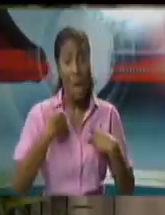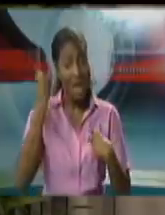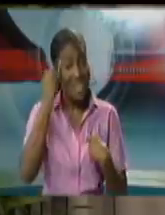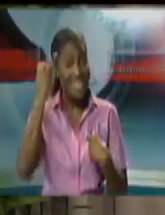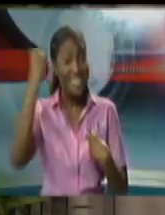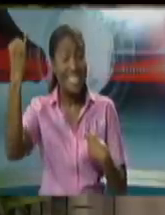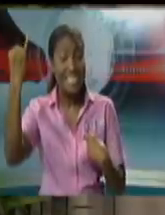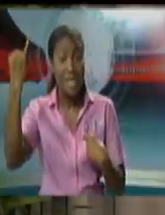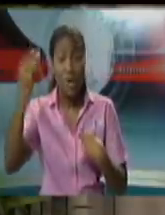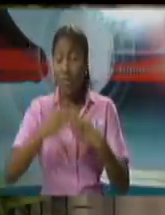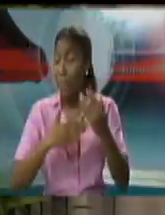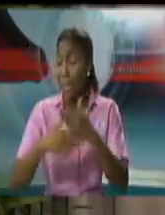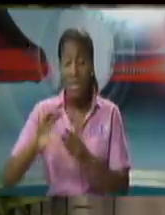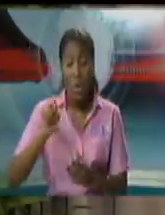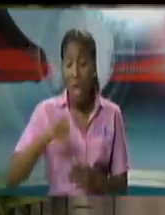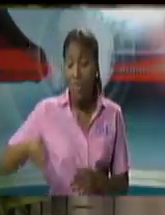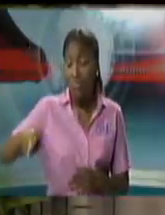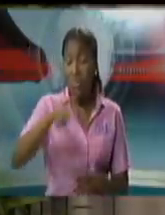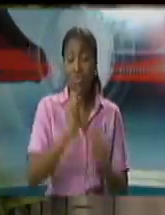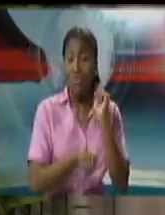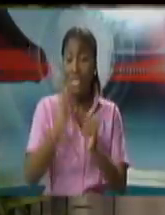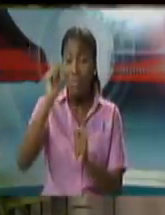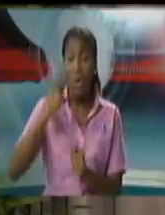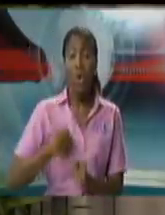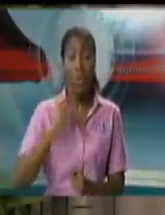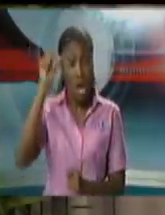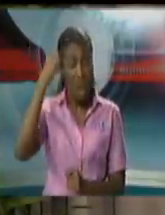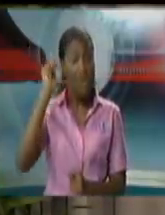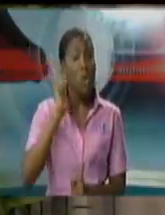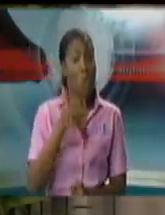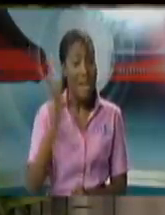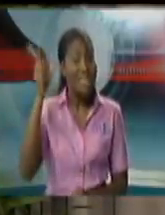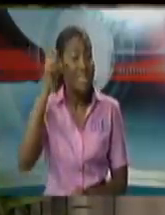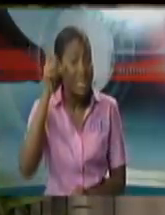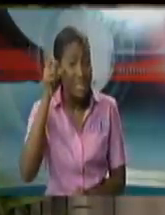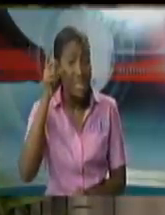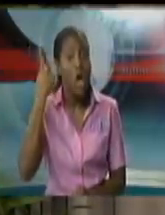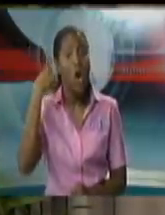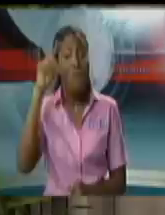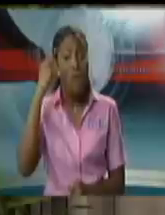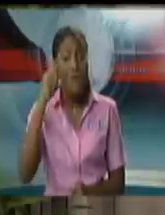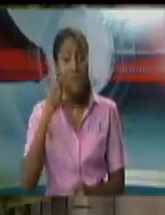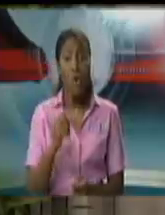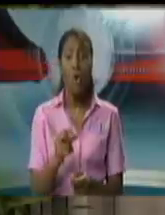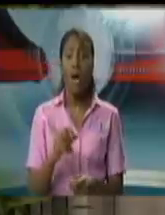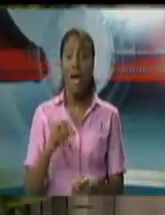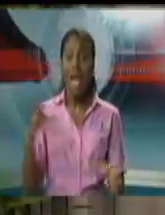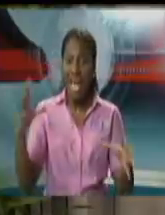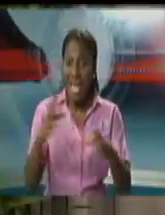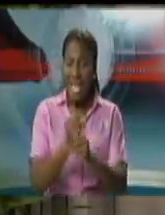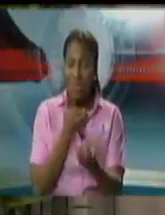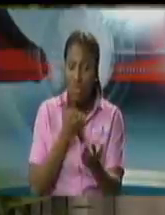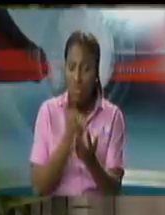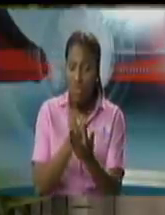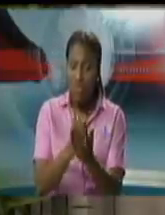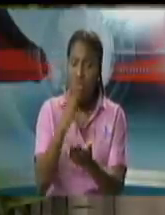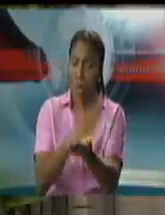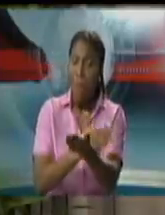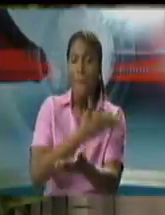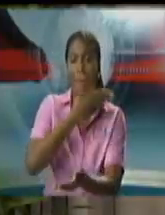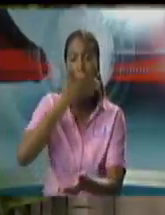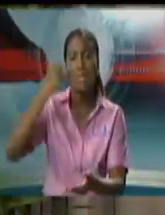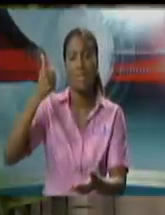Trinidad and Tobago as we move to get this right in the constant changing environment of people processes